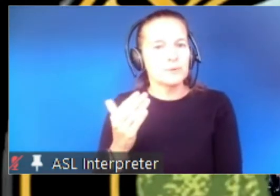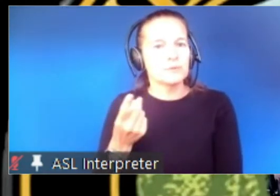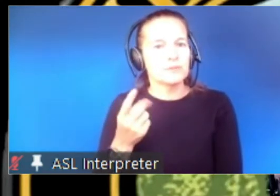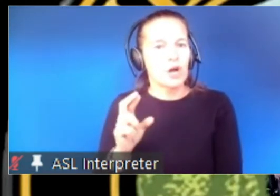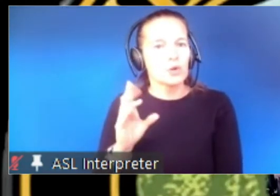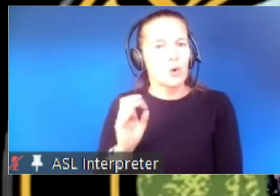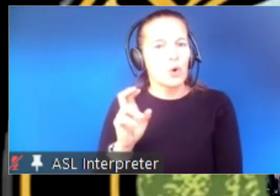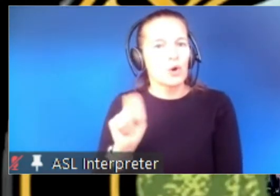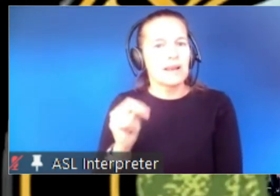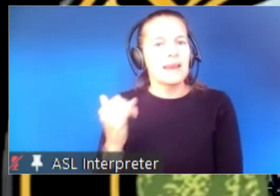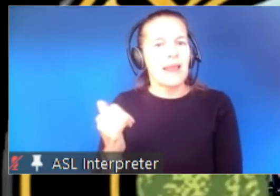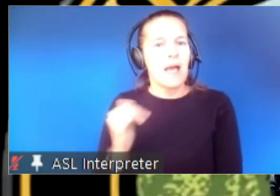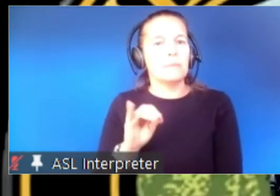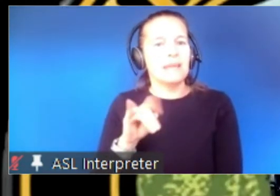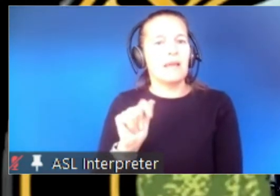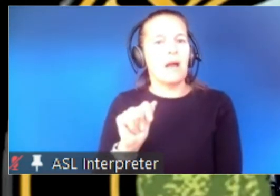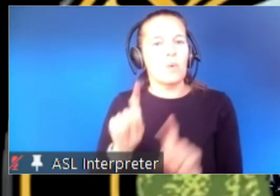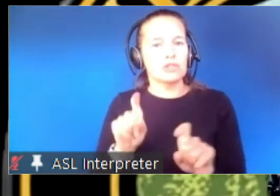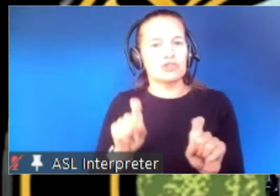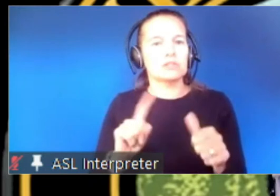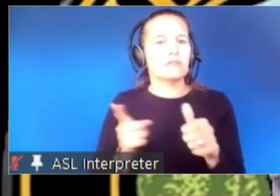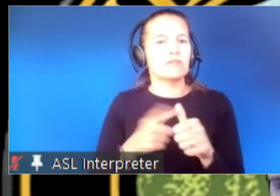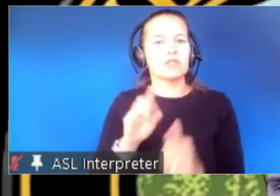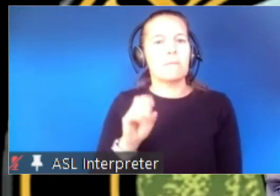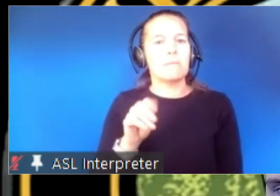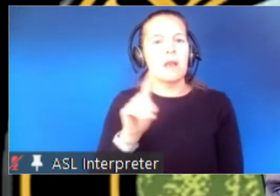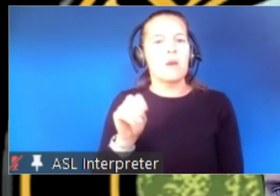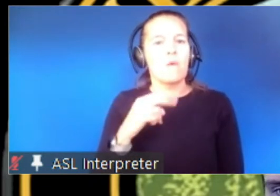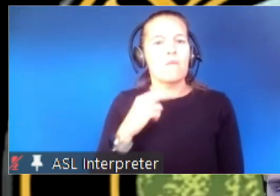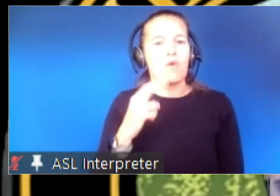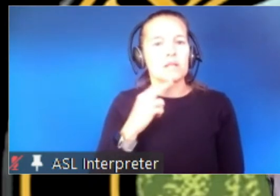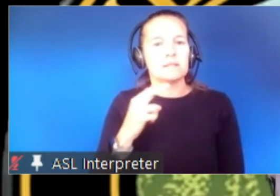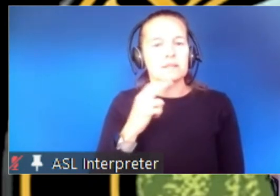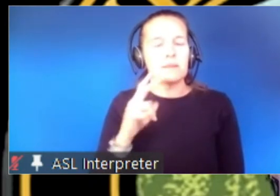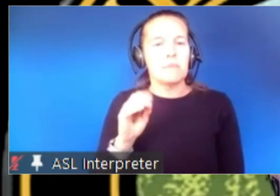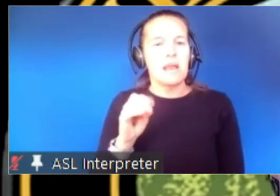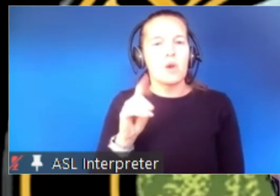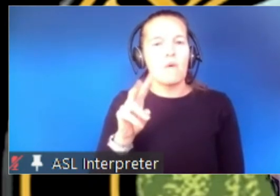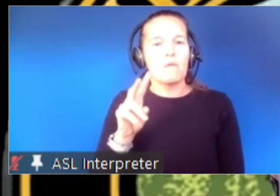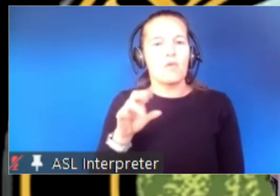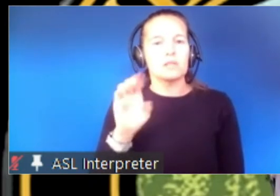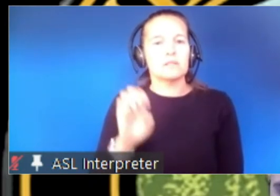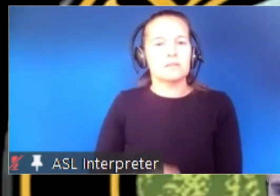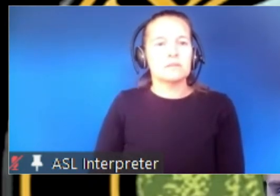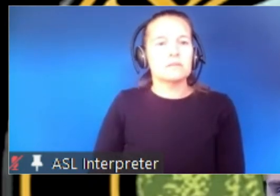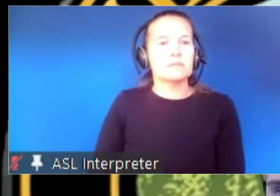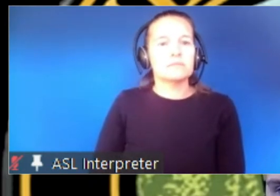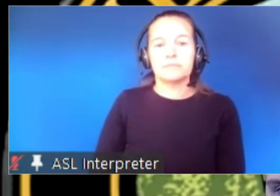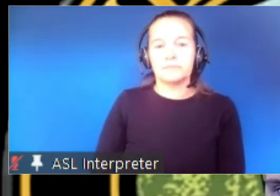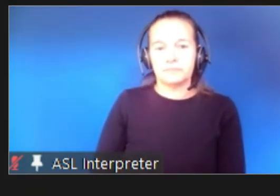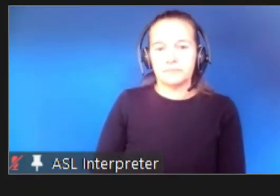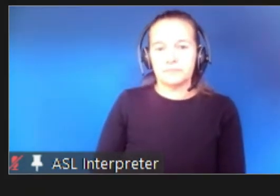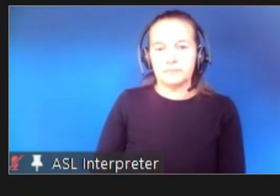the media first up we have mendocino voice hello can you hear me